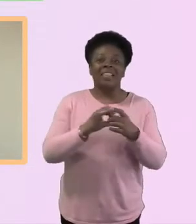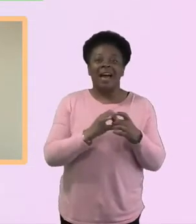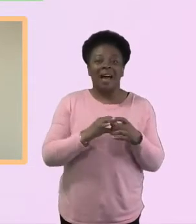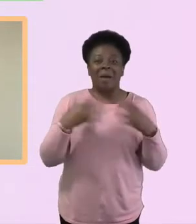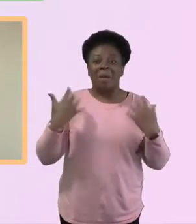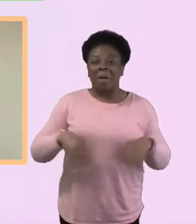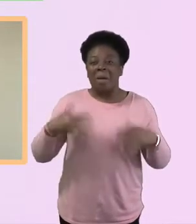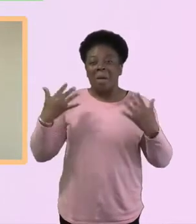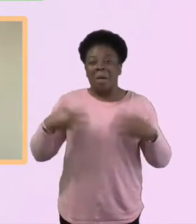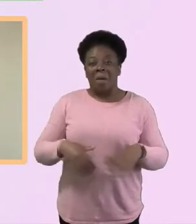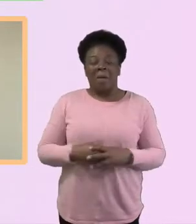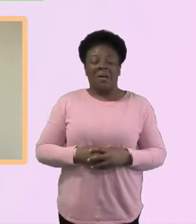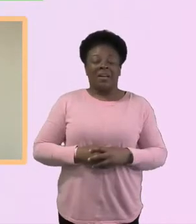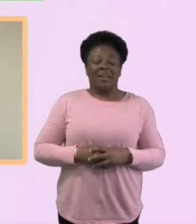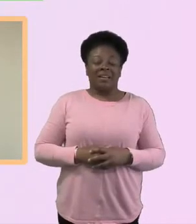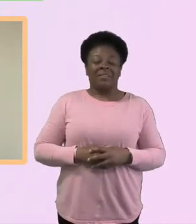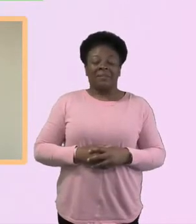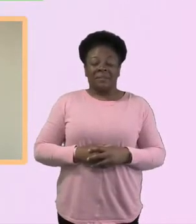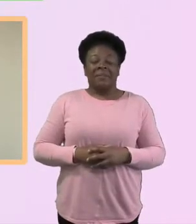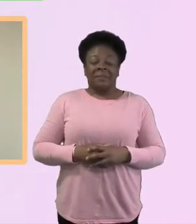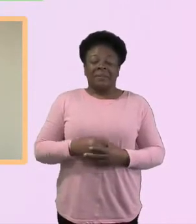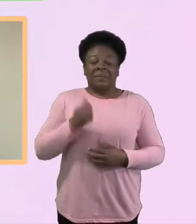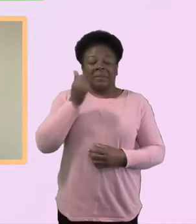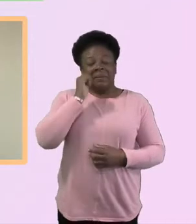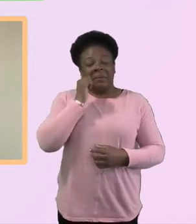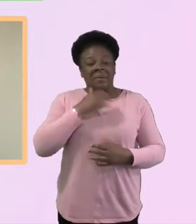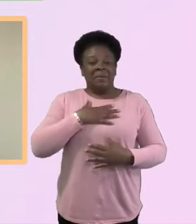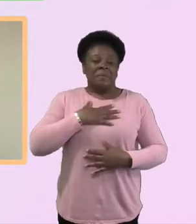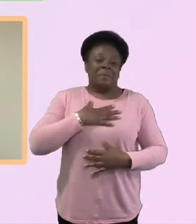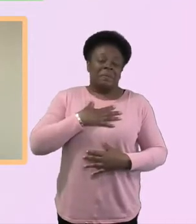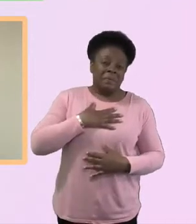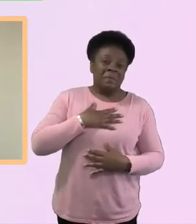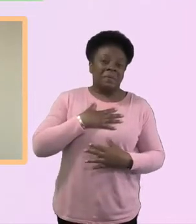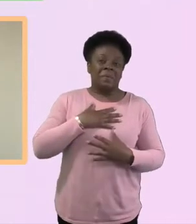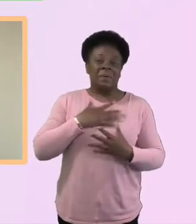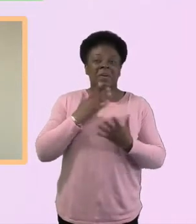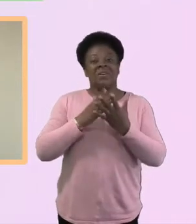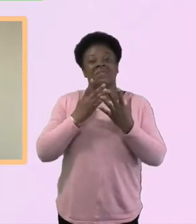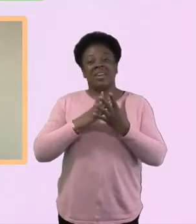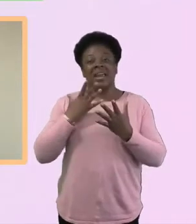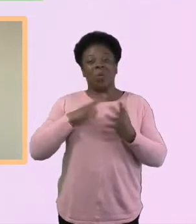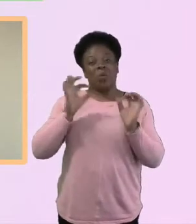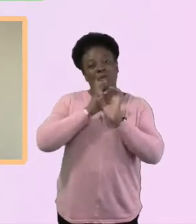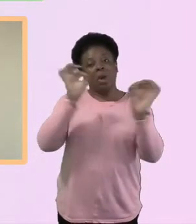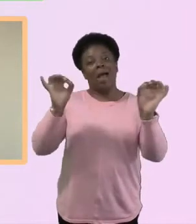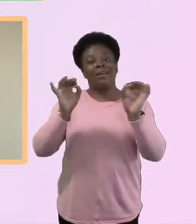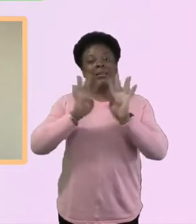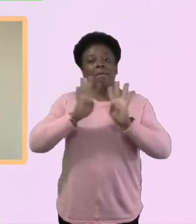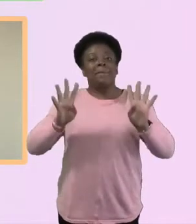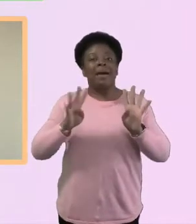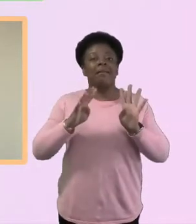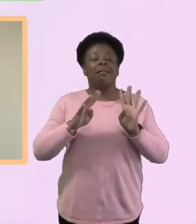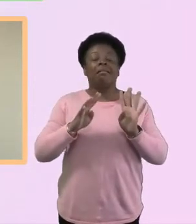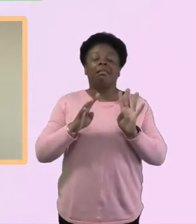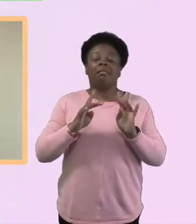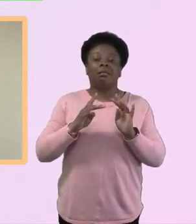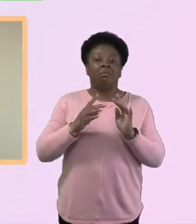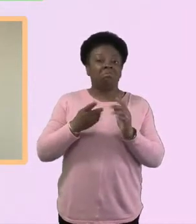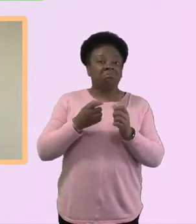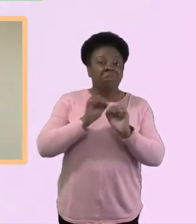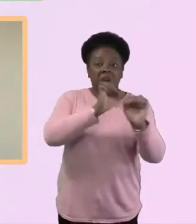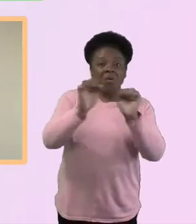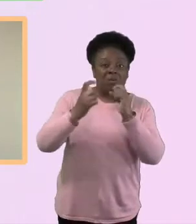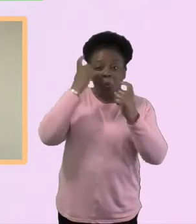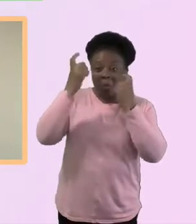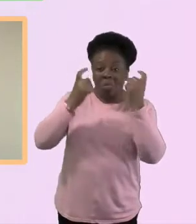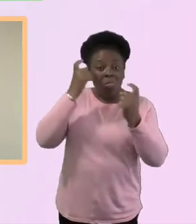And, you know, we've, well, just, just any thoughts, actually, any thoughts from the panel about what we've just seen in terms of our friends